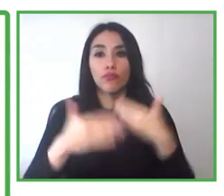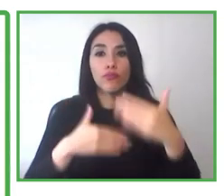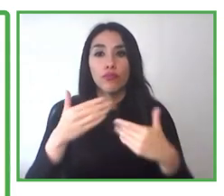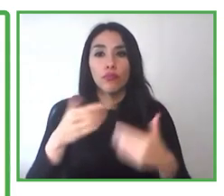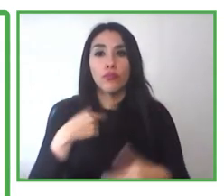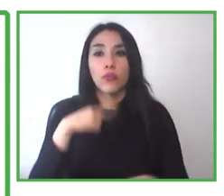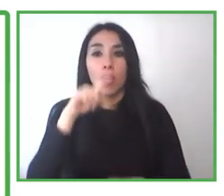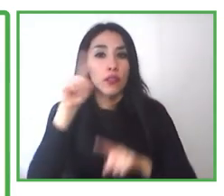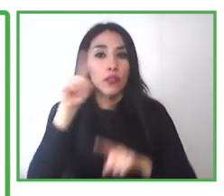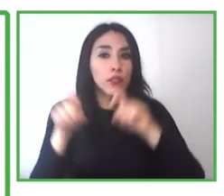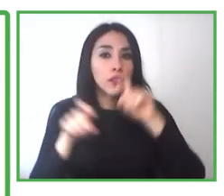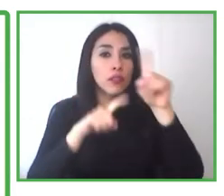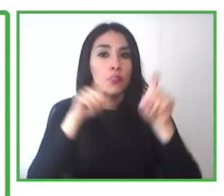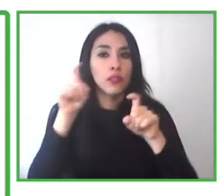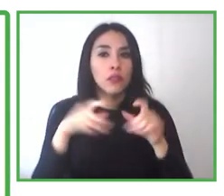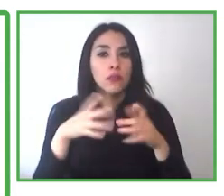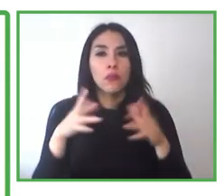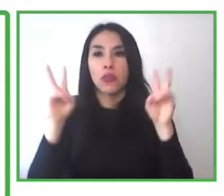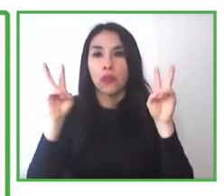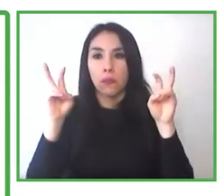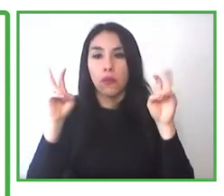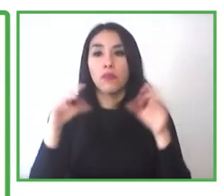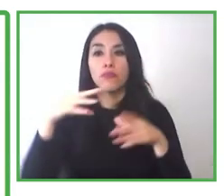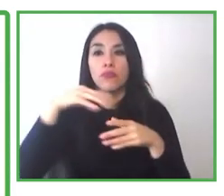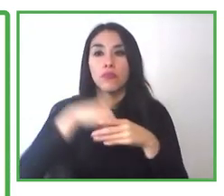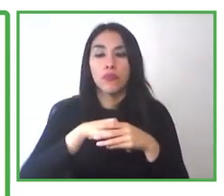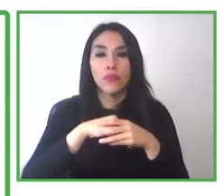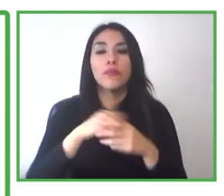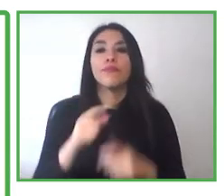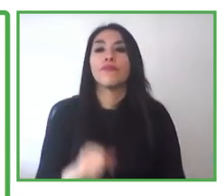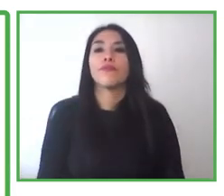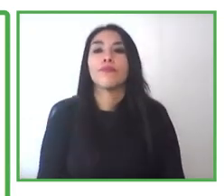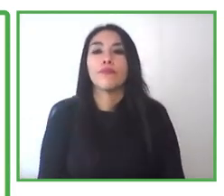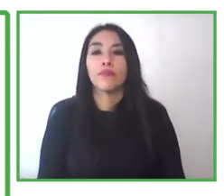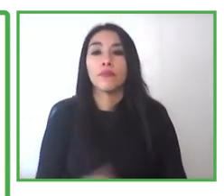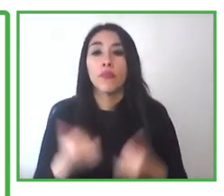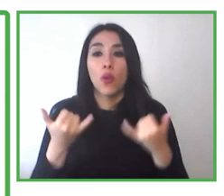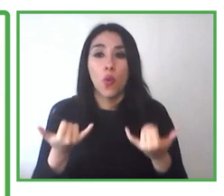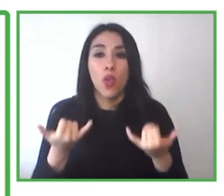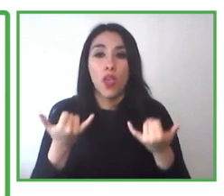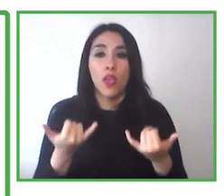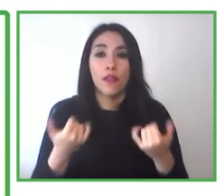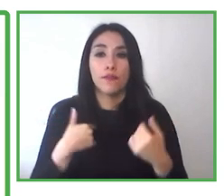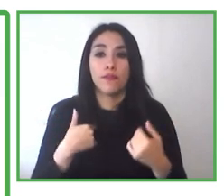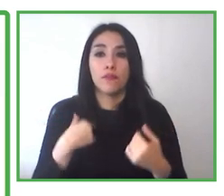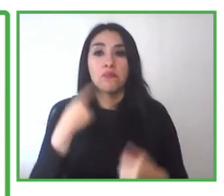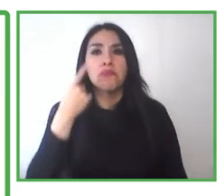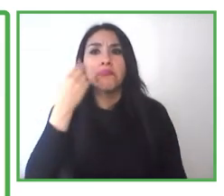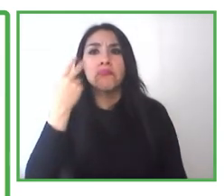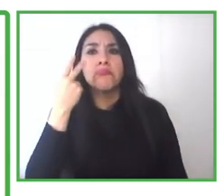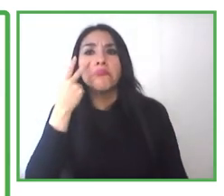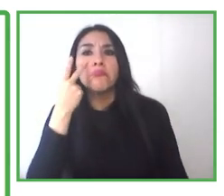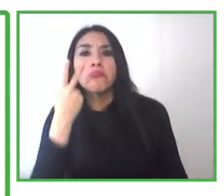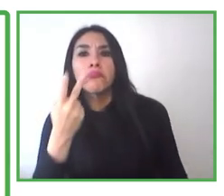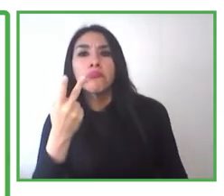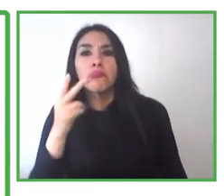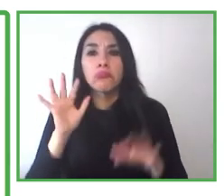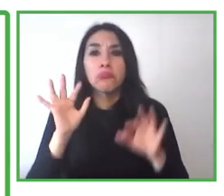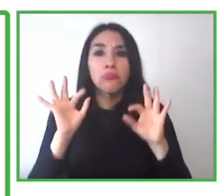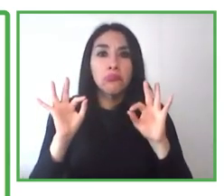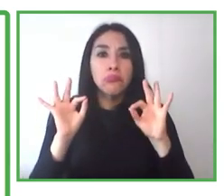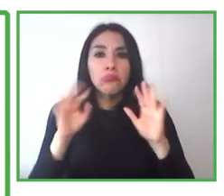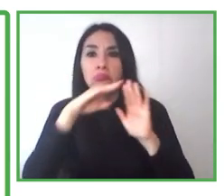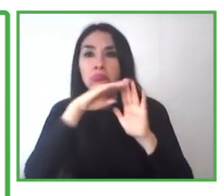presentations on the material you're using for the inclusion. So now let's look at the model of